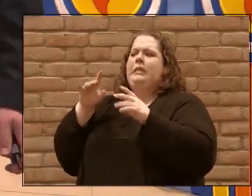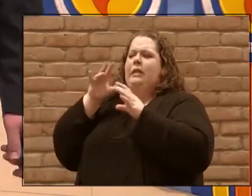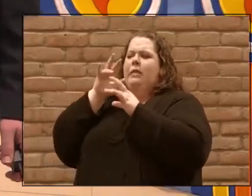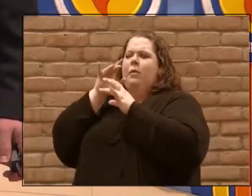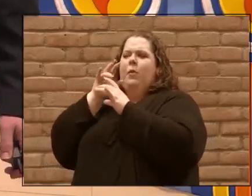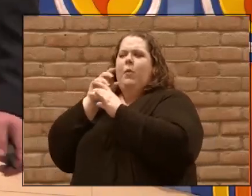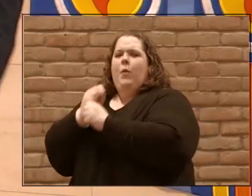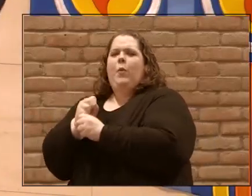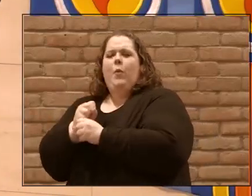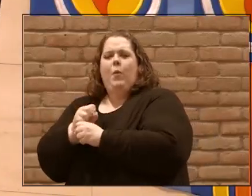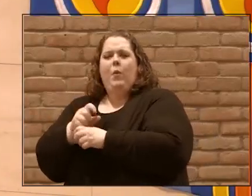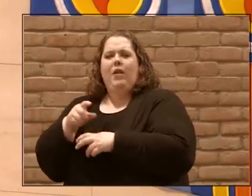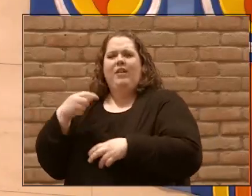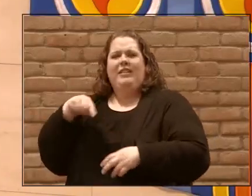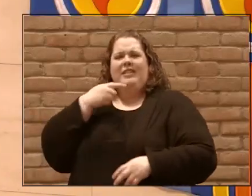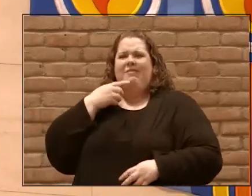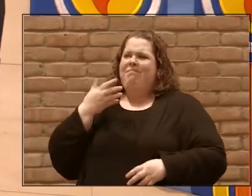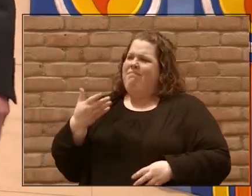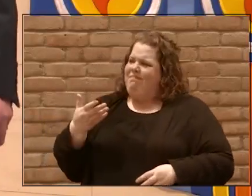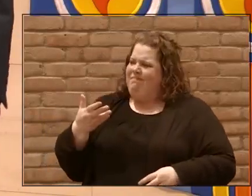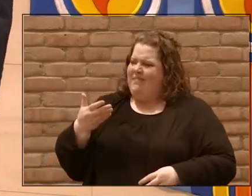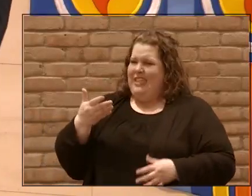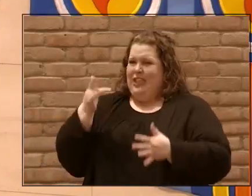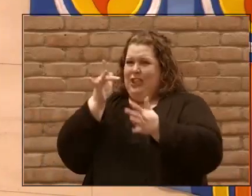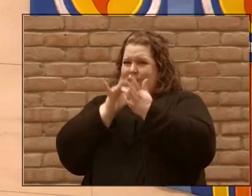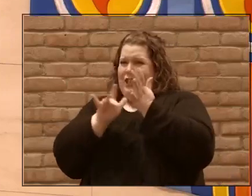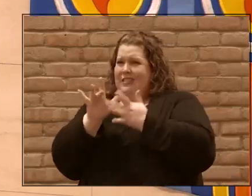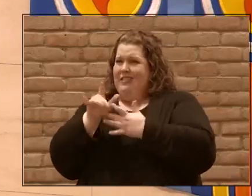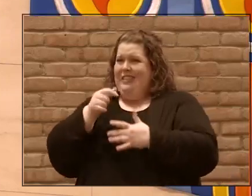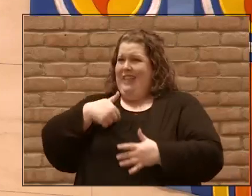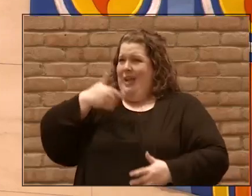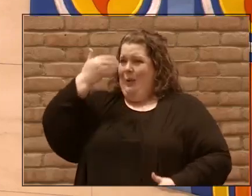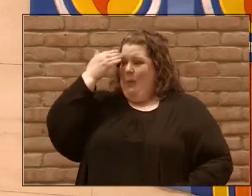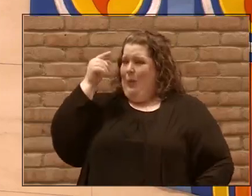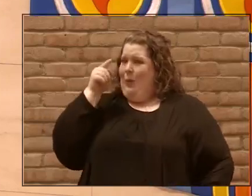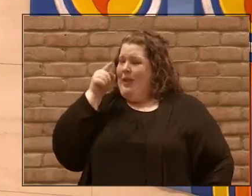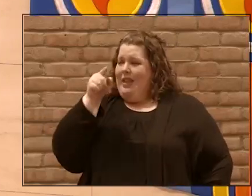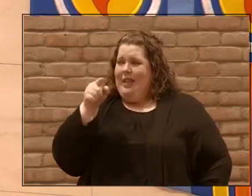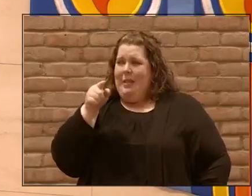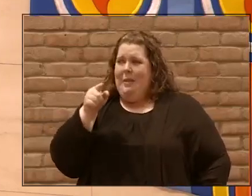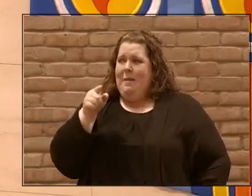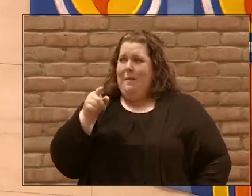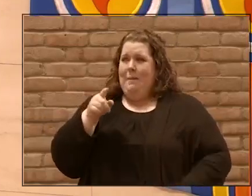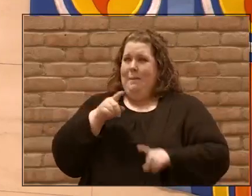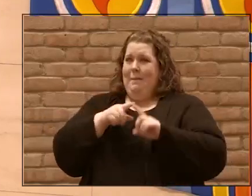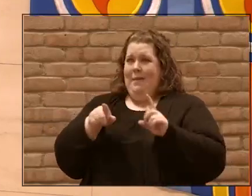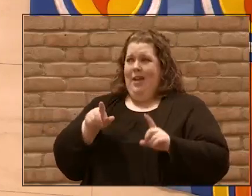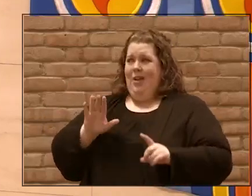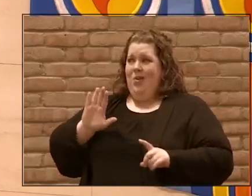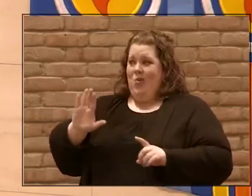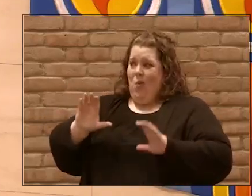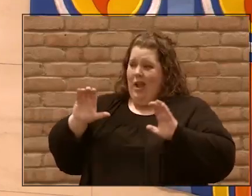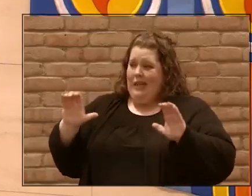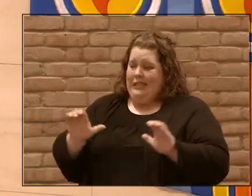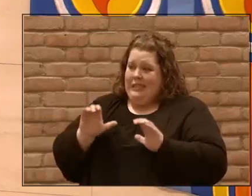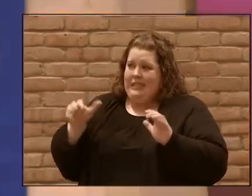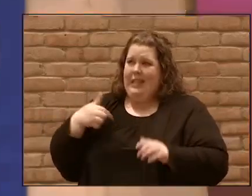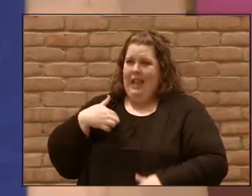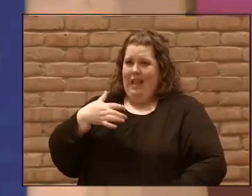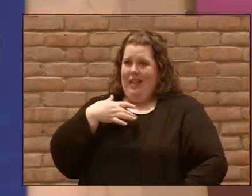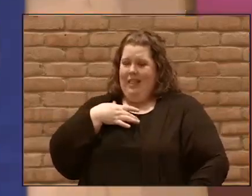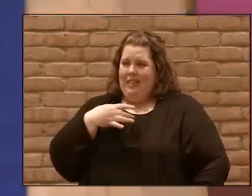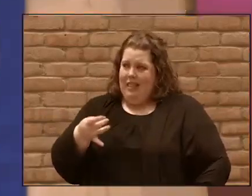all this other stuff you're doing but is there room for me in your community because it seems incredible.